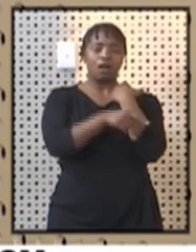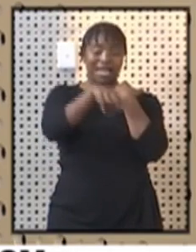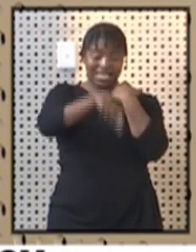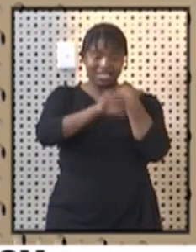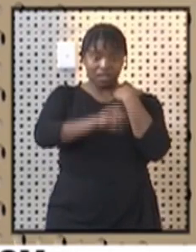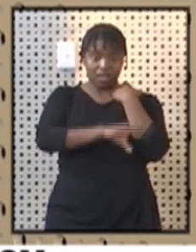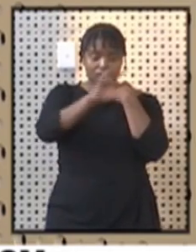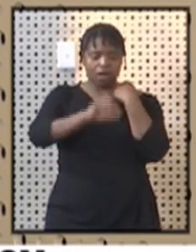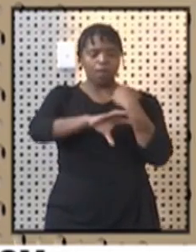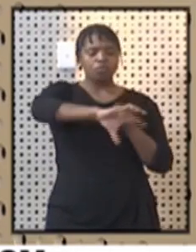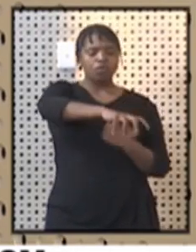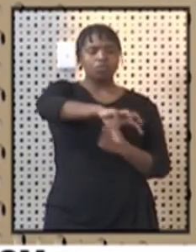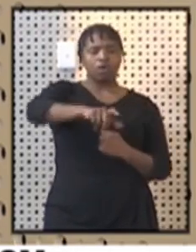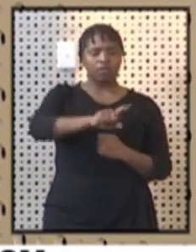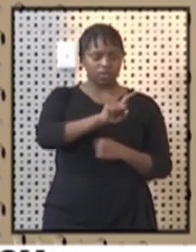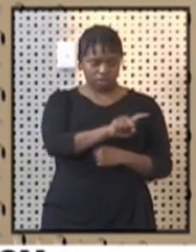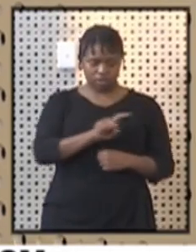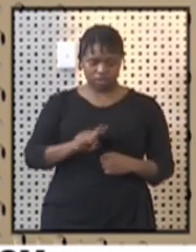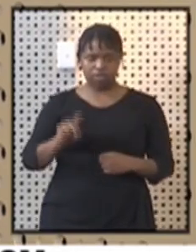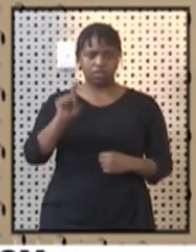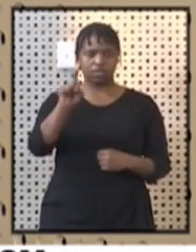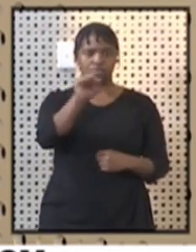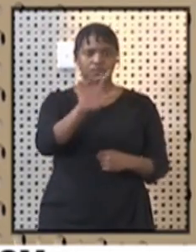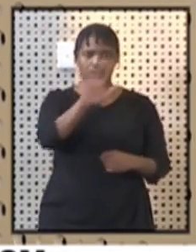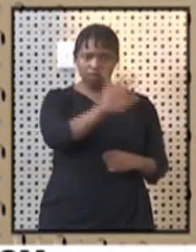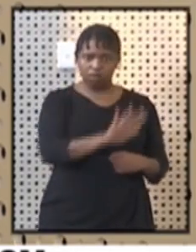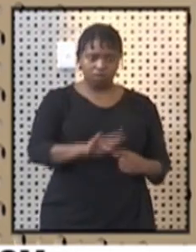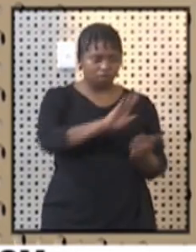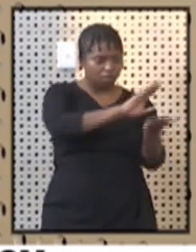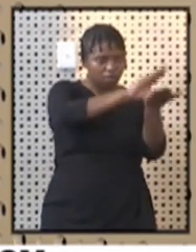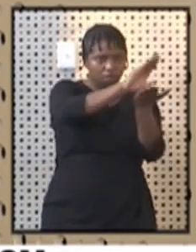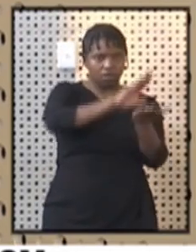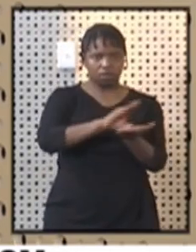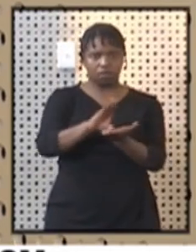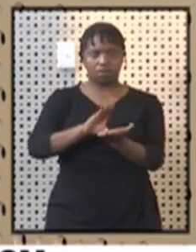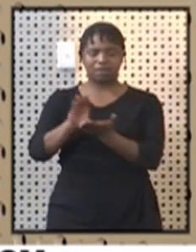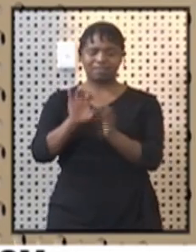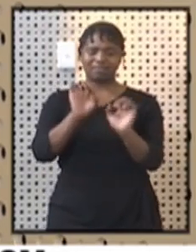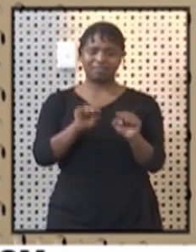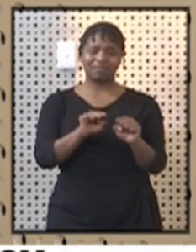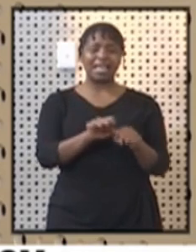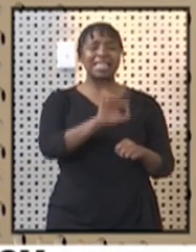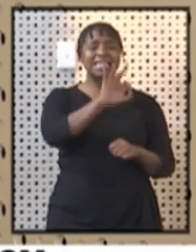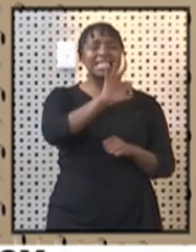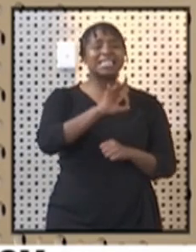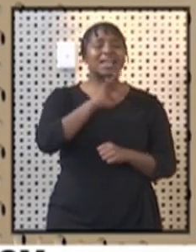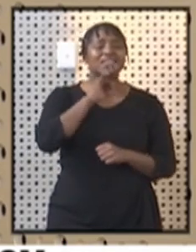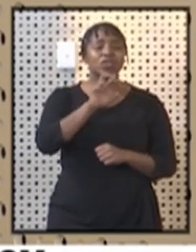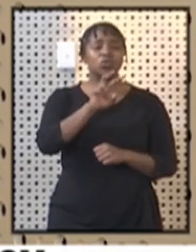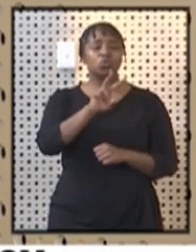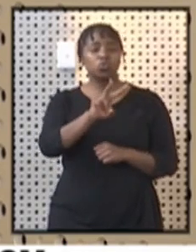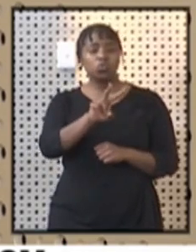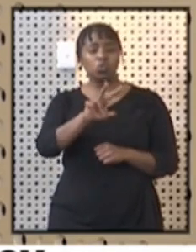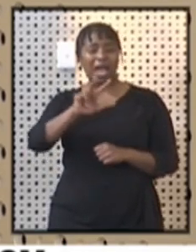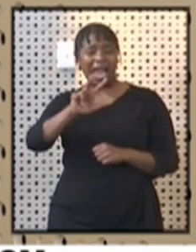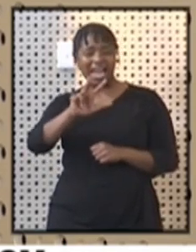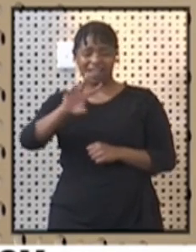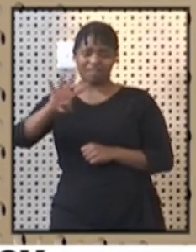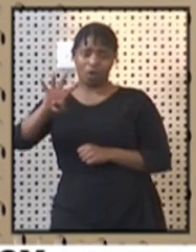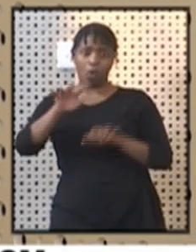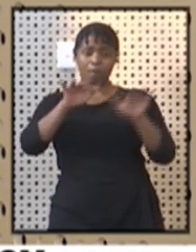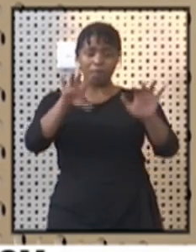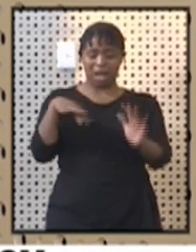allocated and given the grant. We regret that a total of 3,284 applications